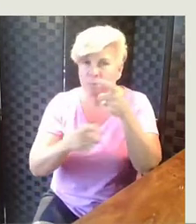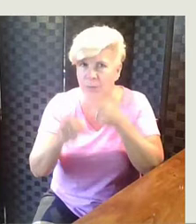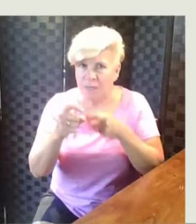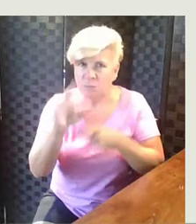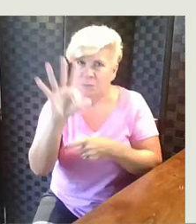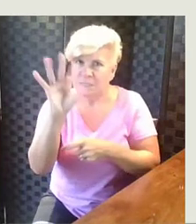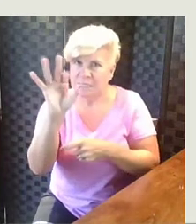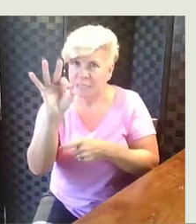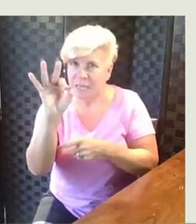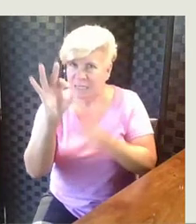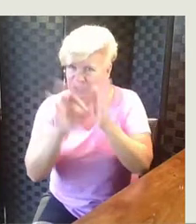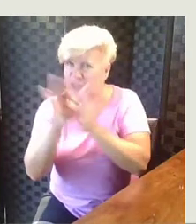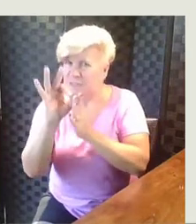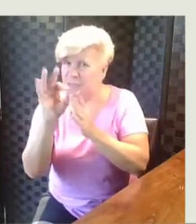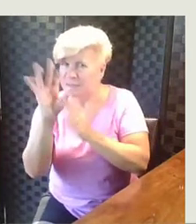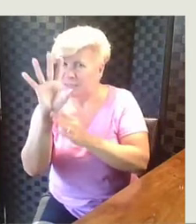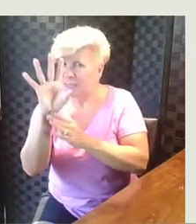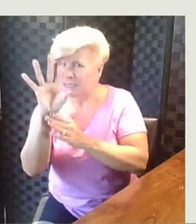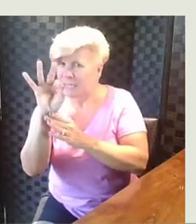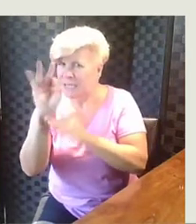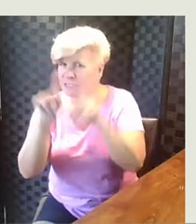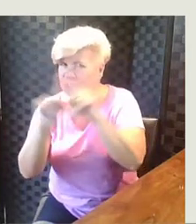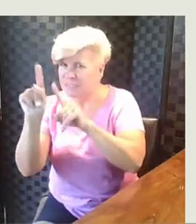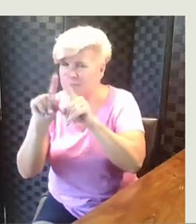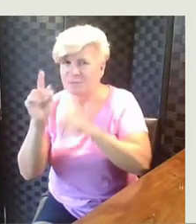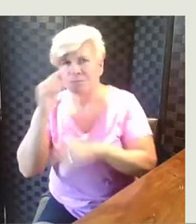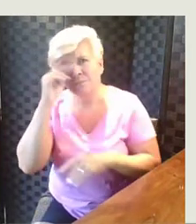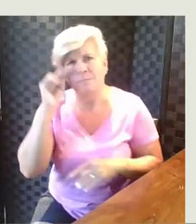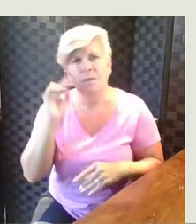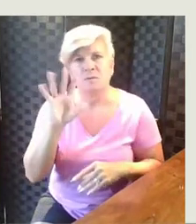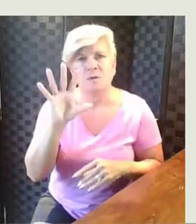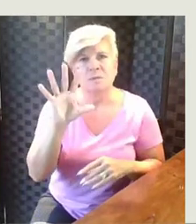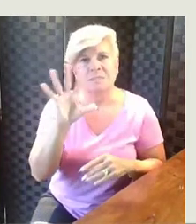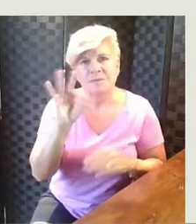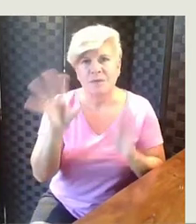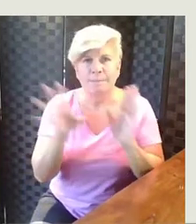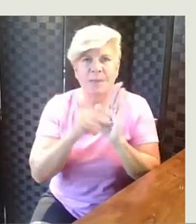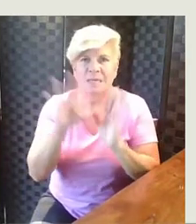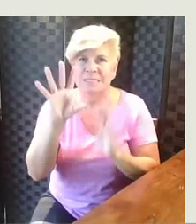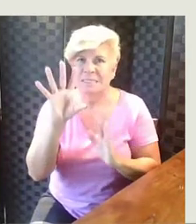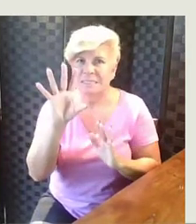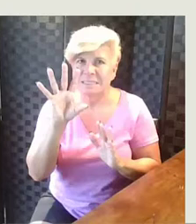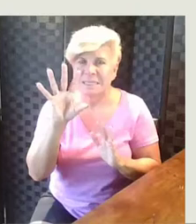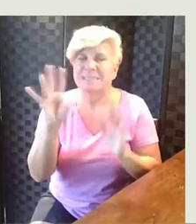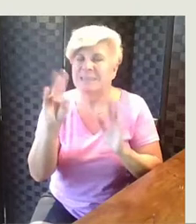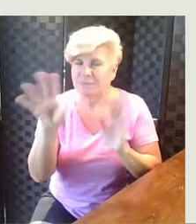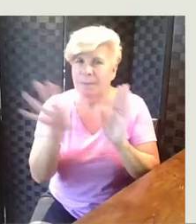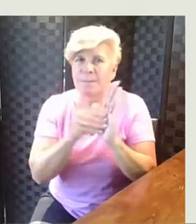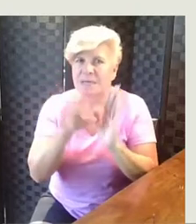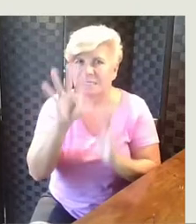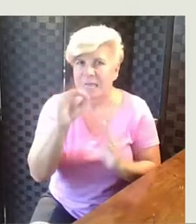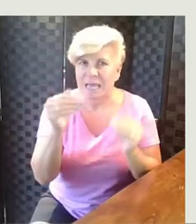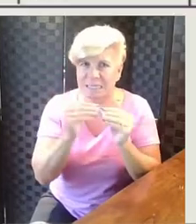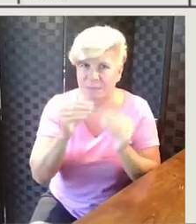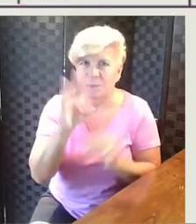that she counted up earlier. And her final equation is seven plus nine equals sixteen.